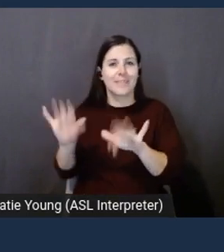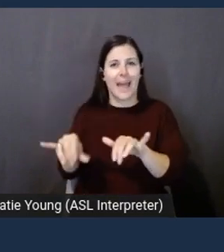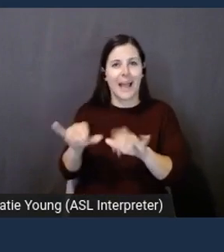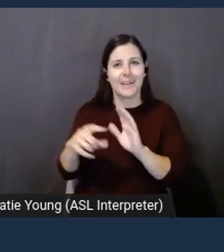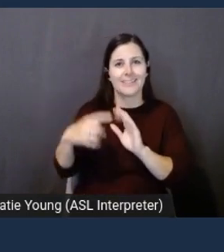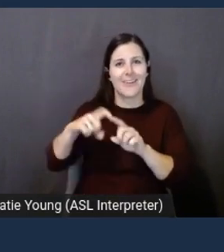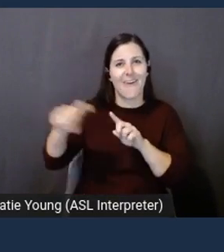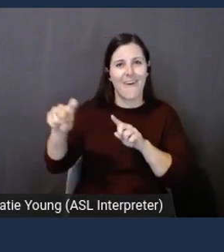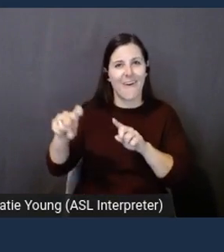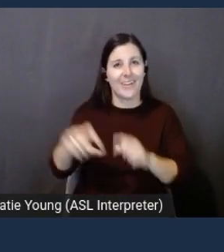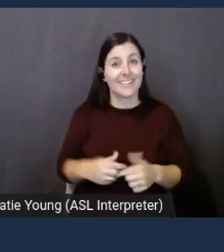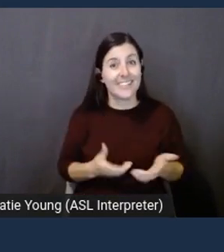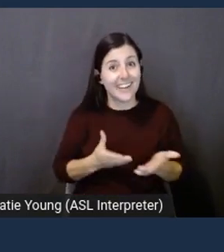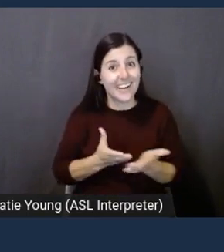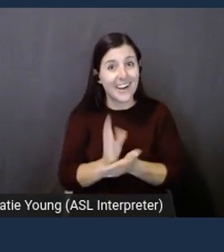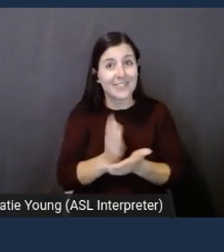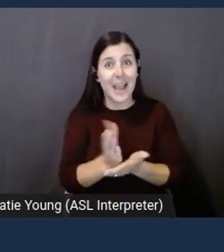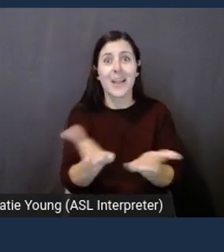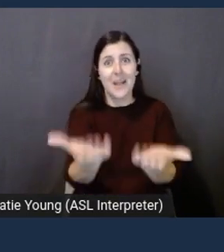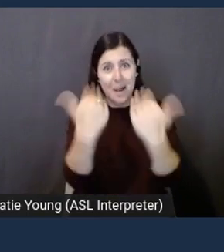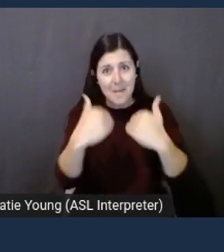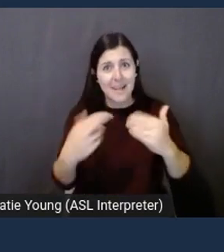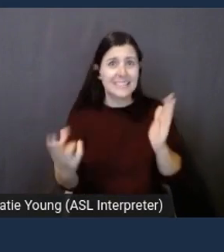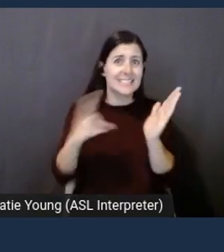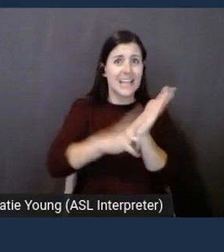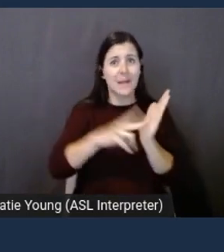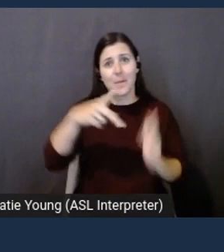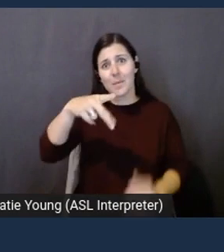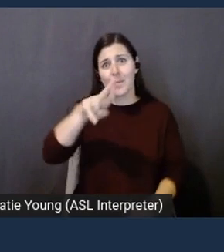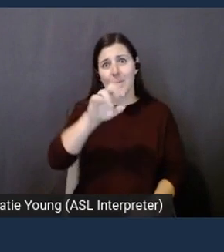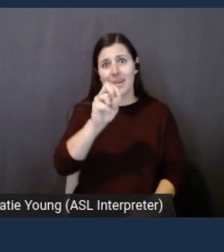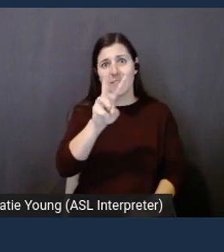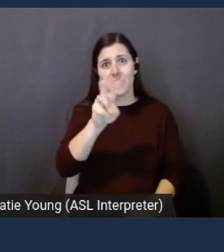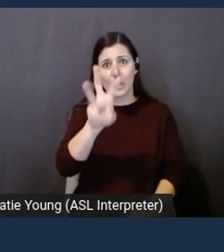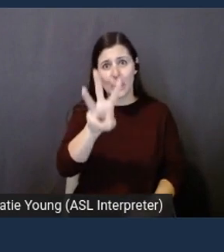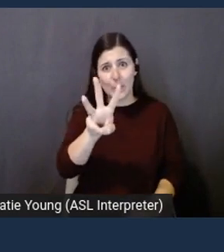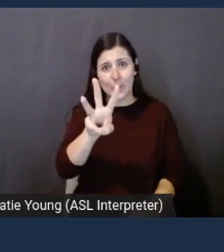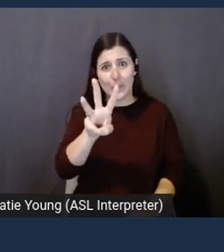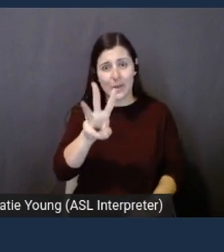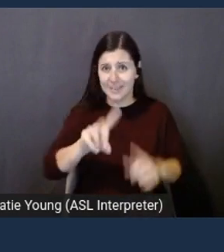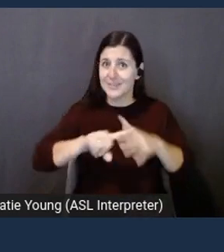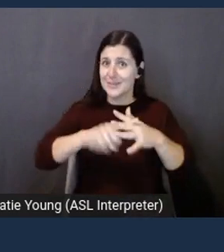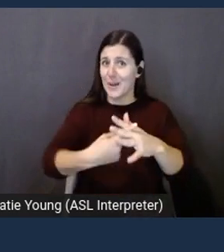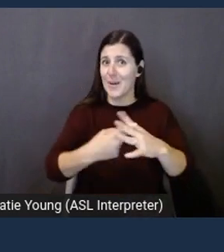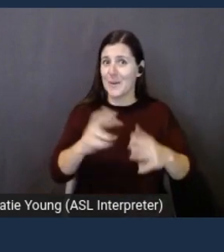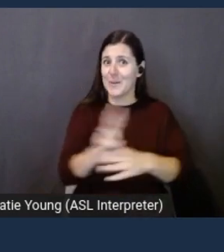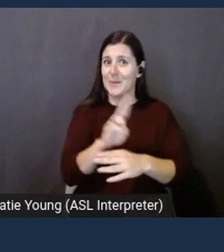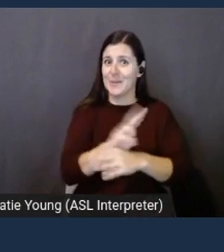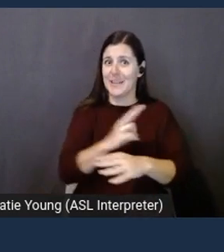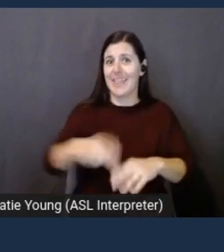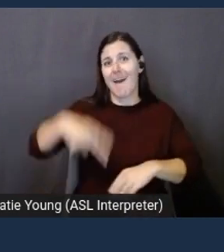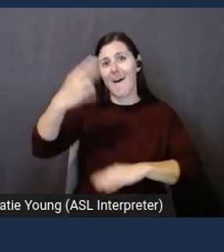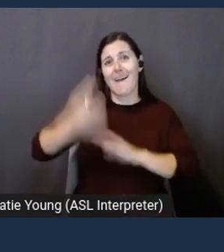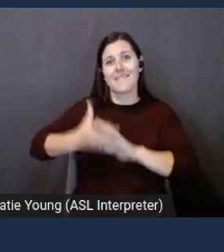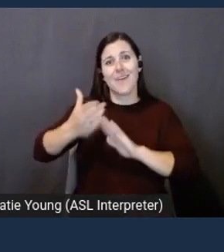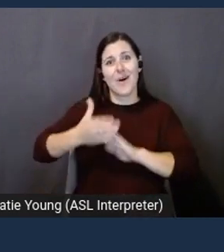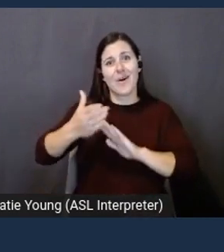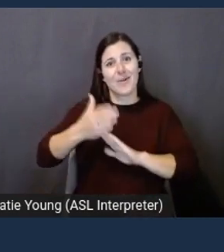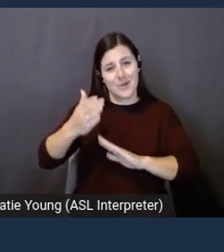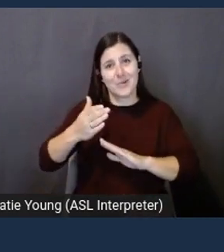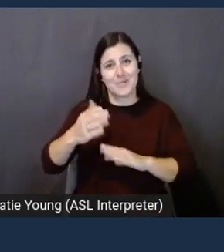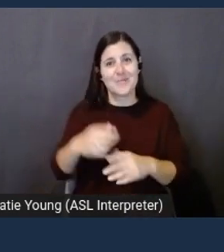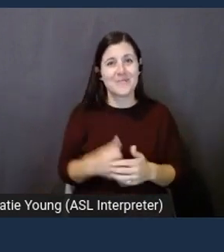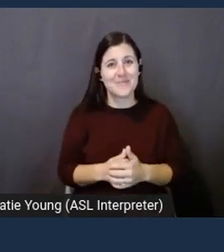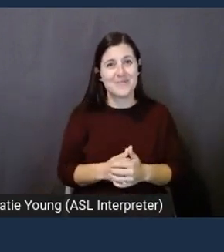right. So please sign up for preview on our website and start using High Volume Up-on Communications for your Amazon Connect Contact Center instance